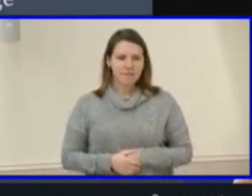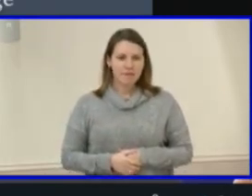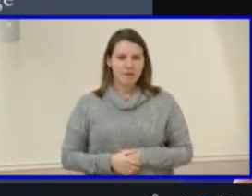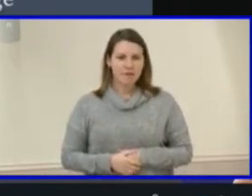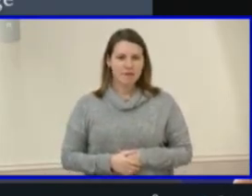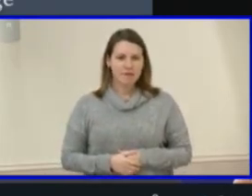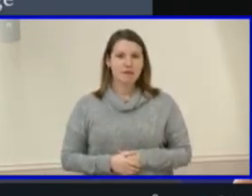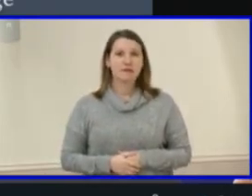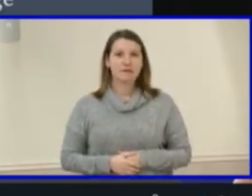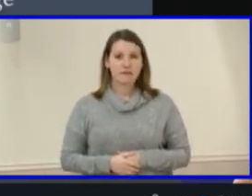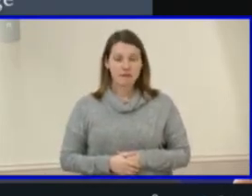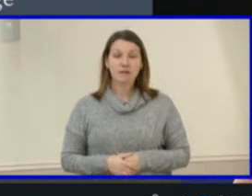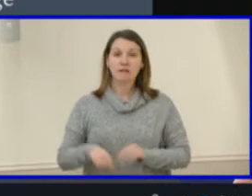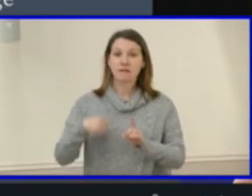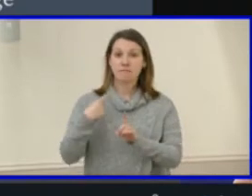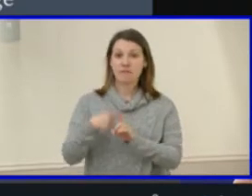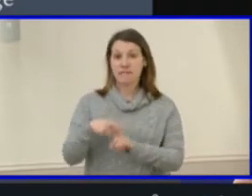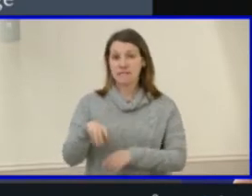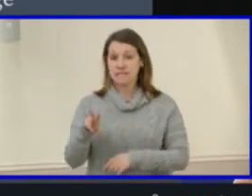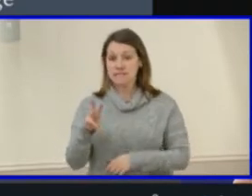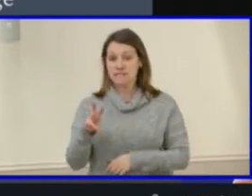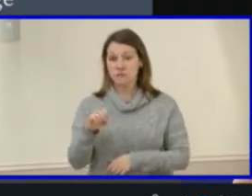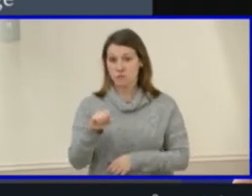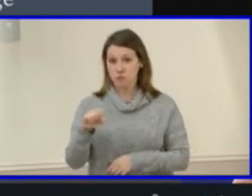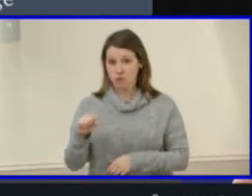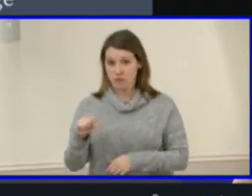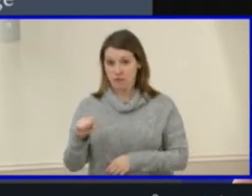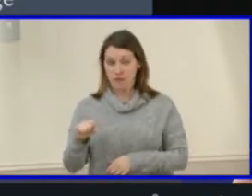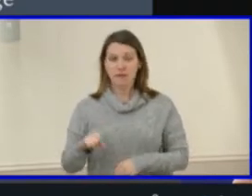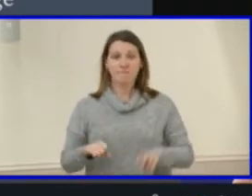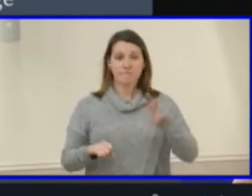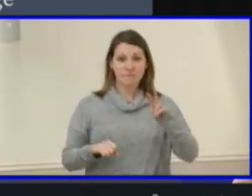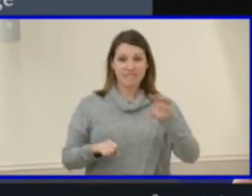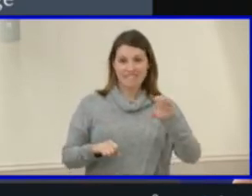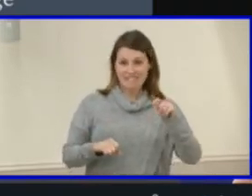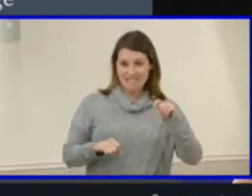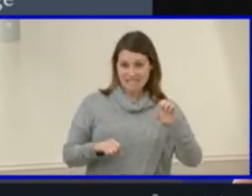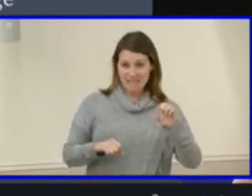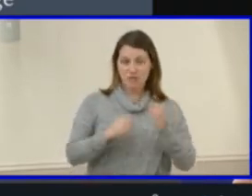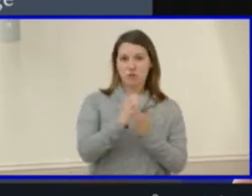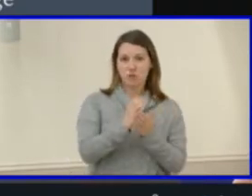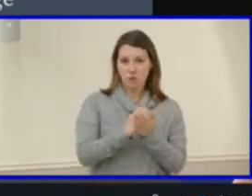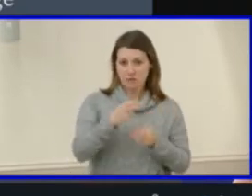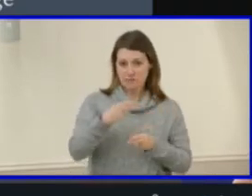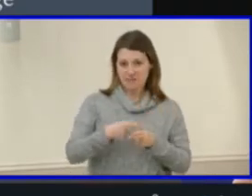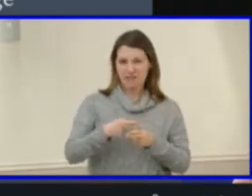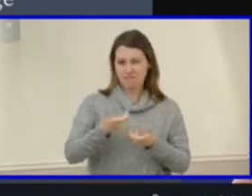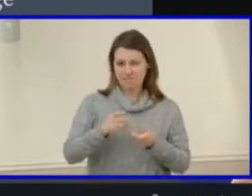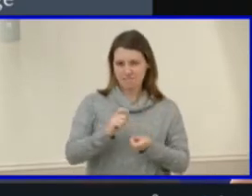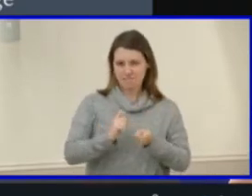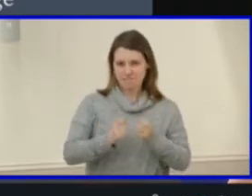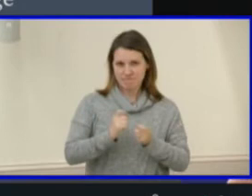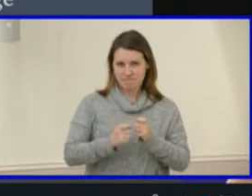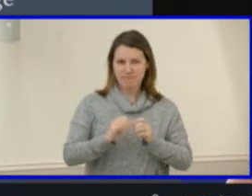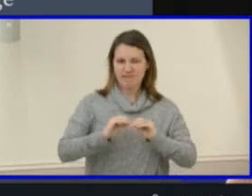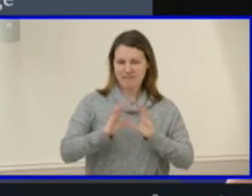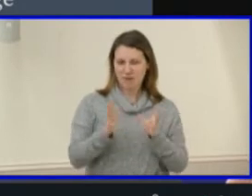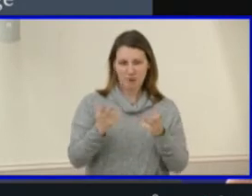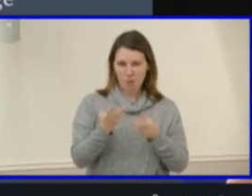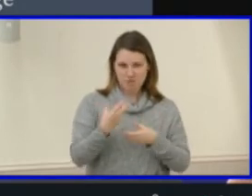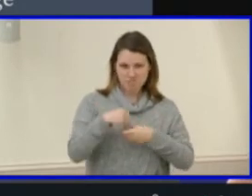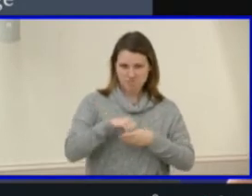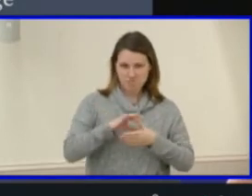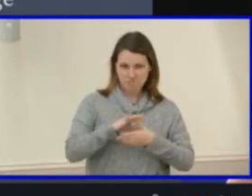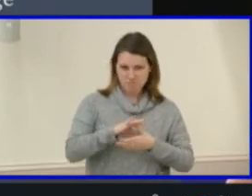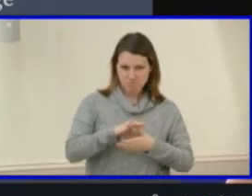Additionally, six social studies and two CTE course titles were updated to clarify course content and maintain alignment with VDOE course